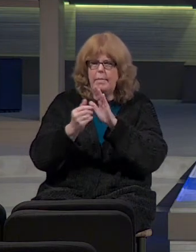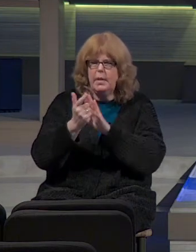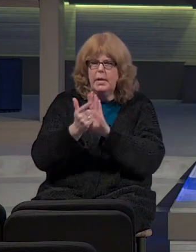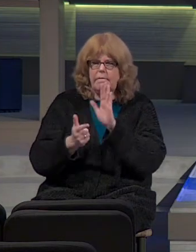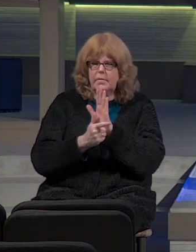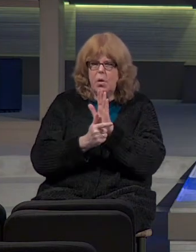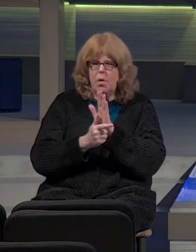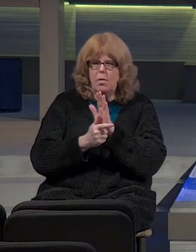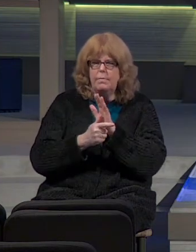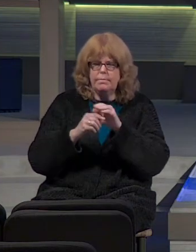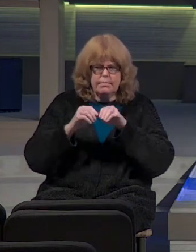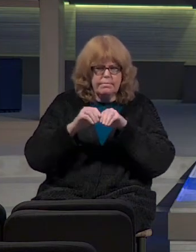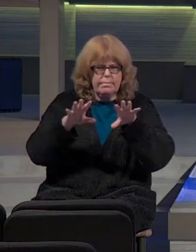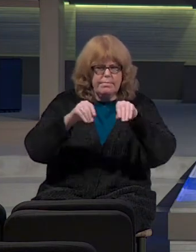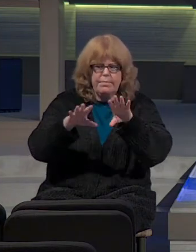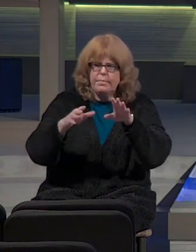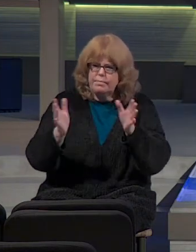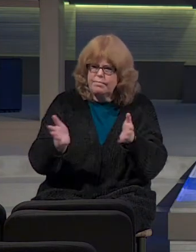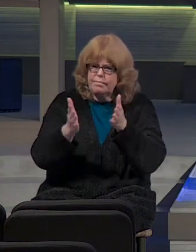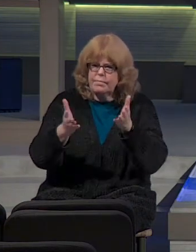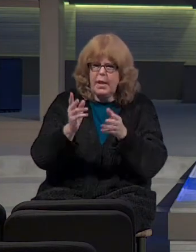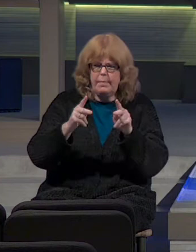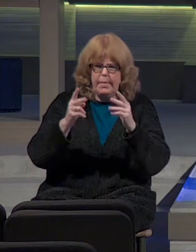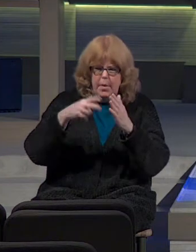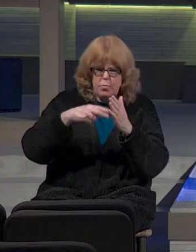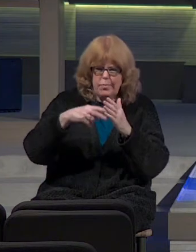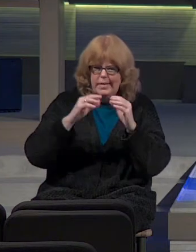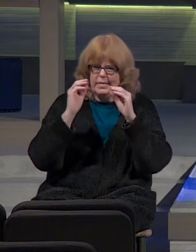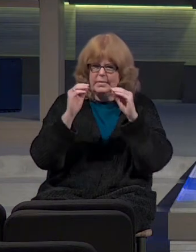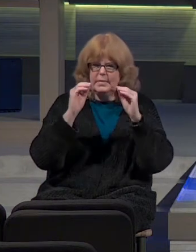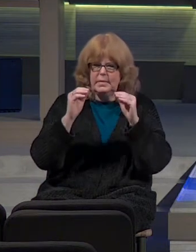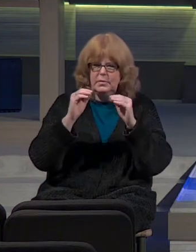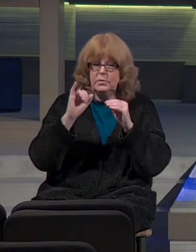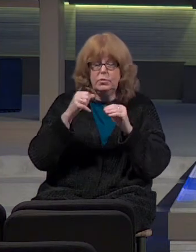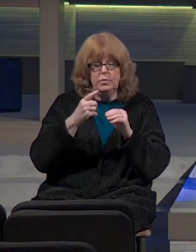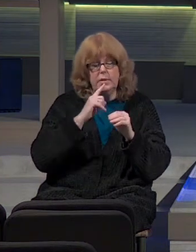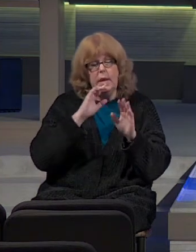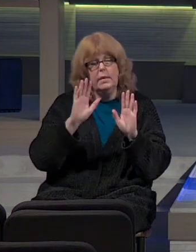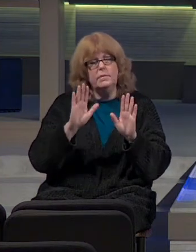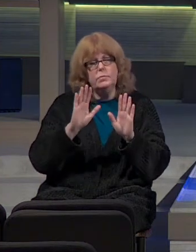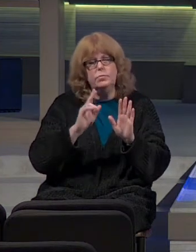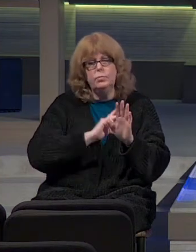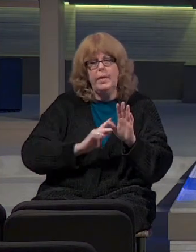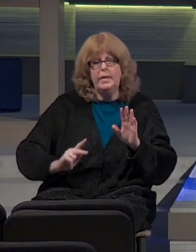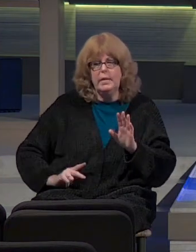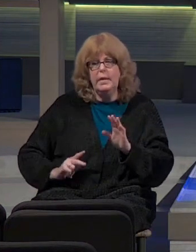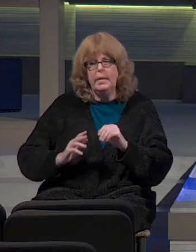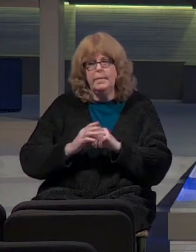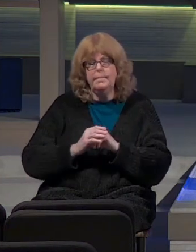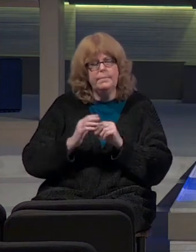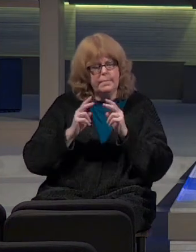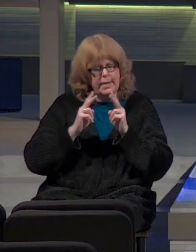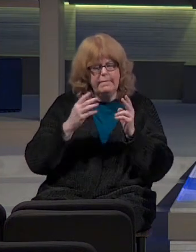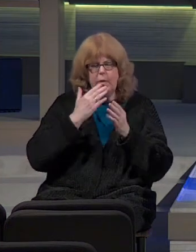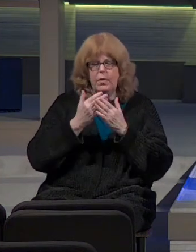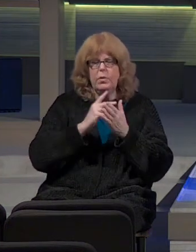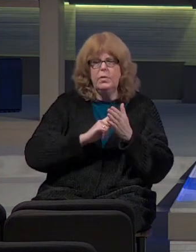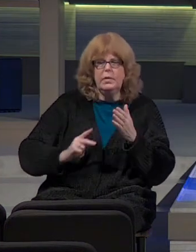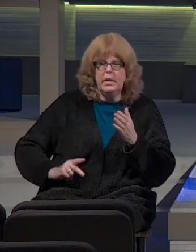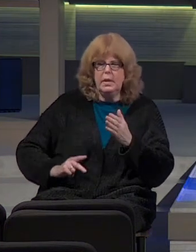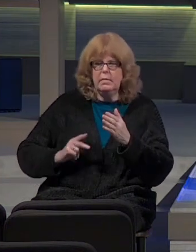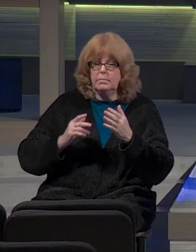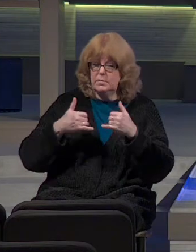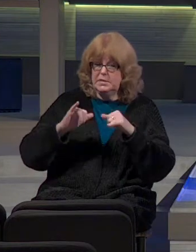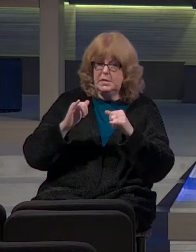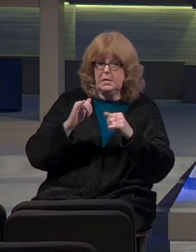promulgates its reading and teaching. Josiah is a great king. Okay? He is a very good king. That's why we